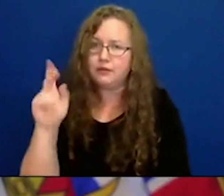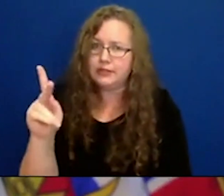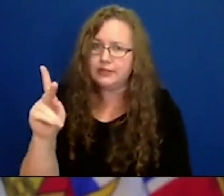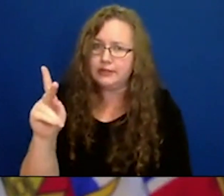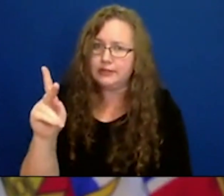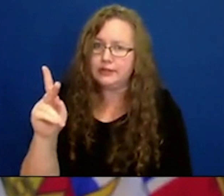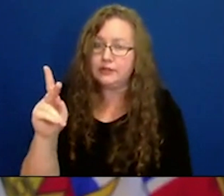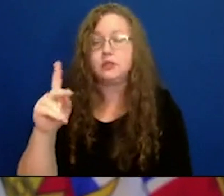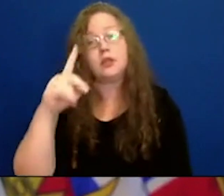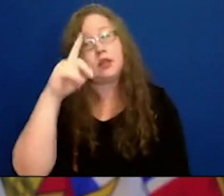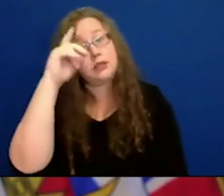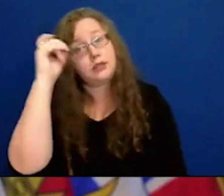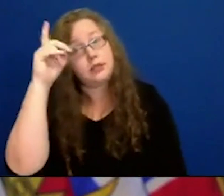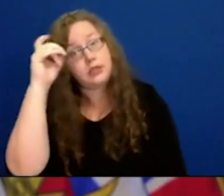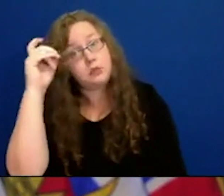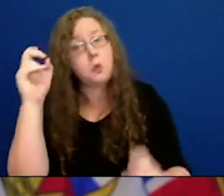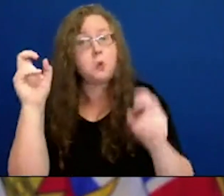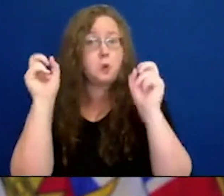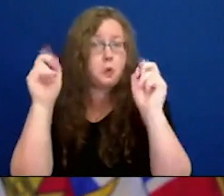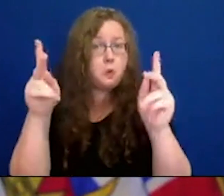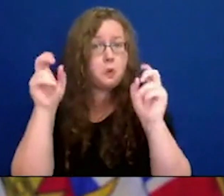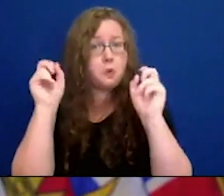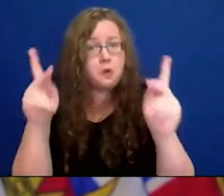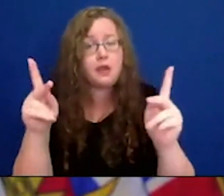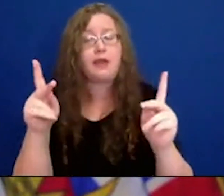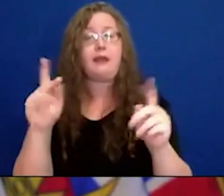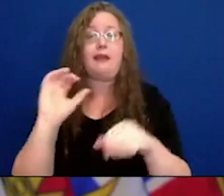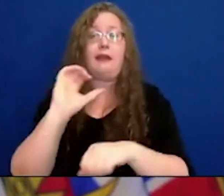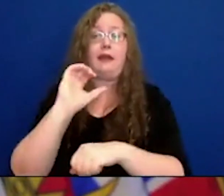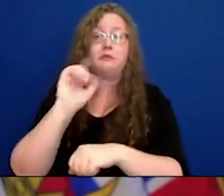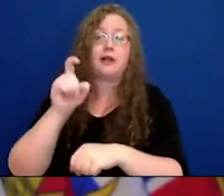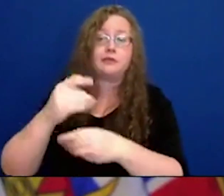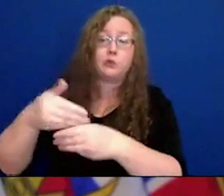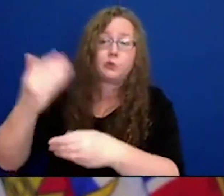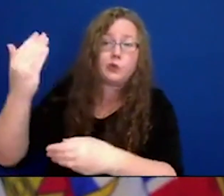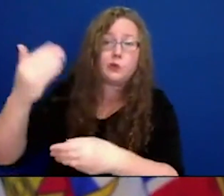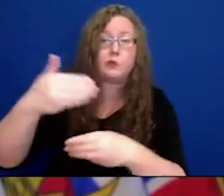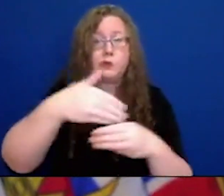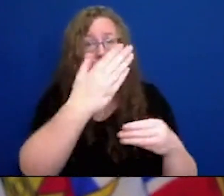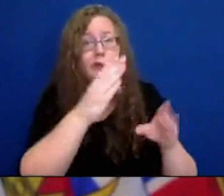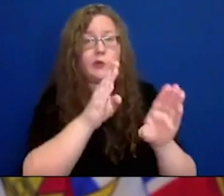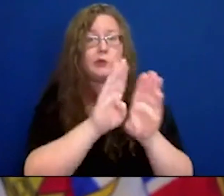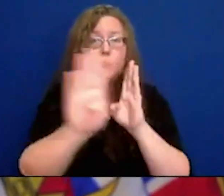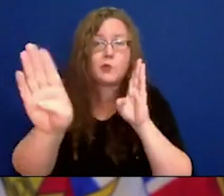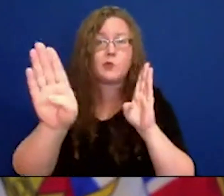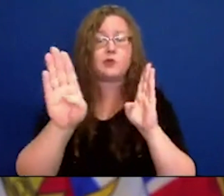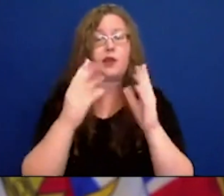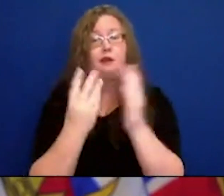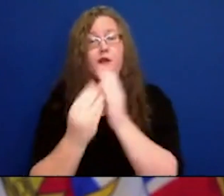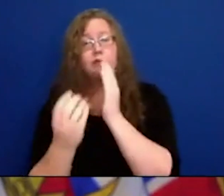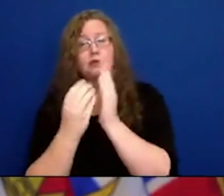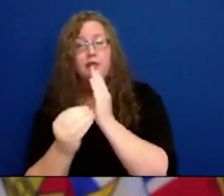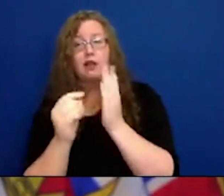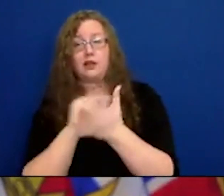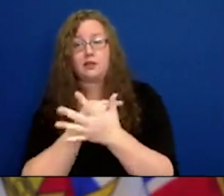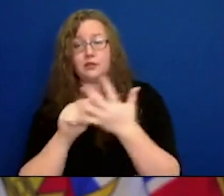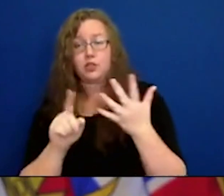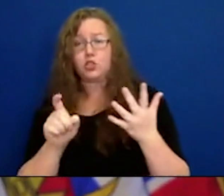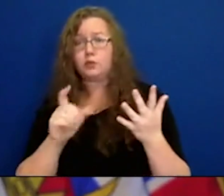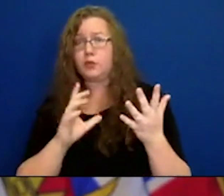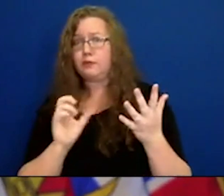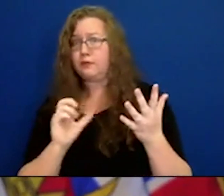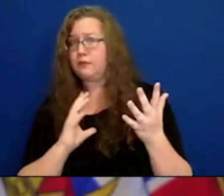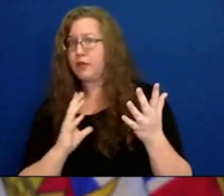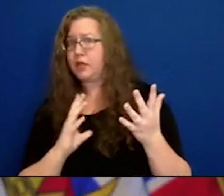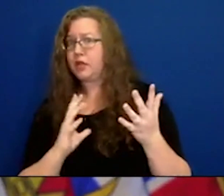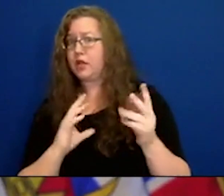fine in the summer with certain precautions in place. But what we thought were safe guidelines, we've seen, and not just here, we've